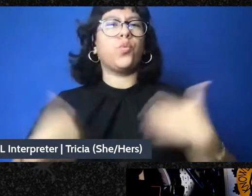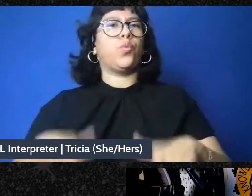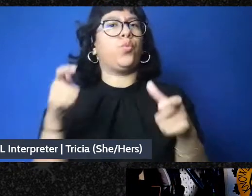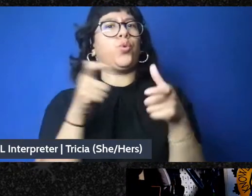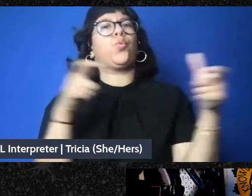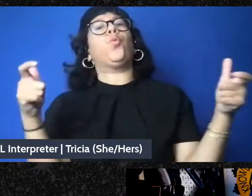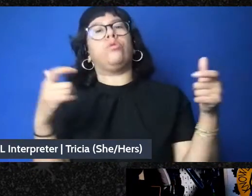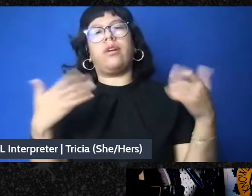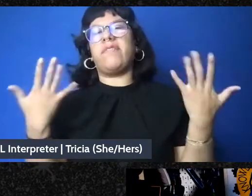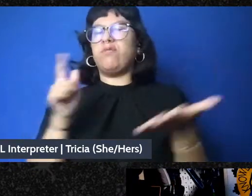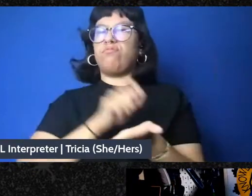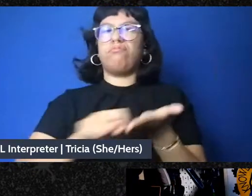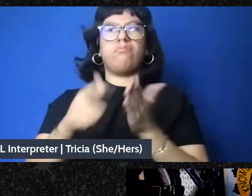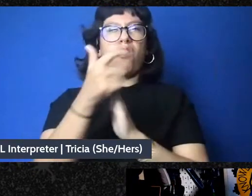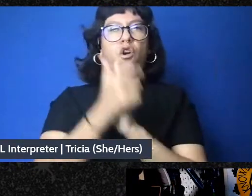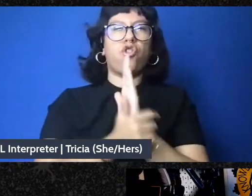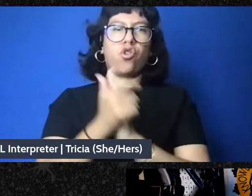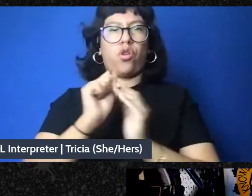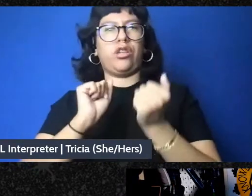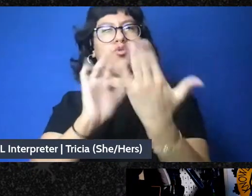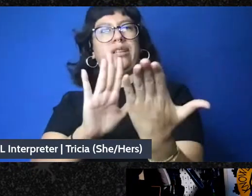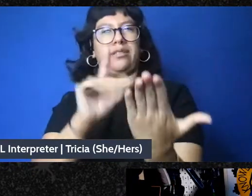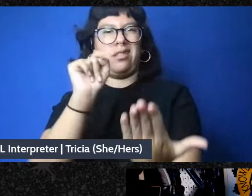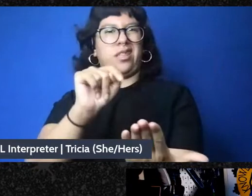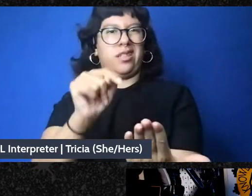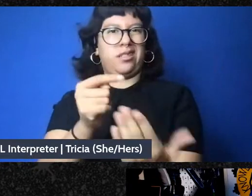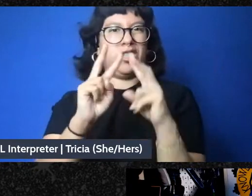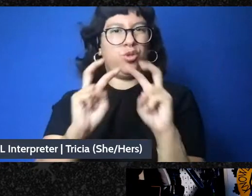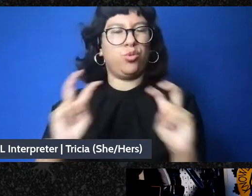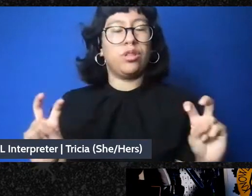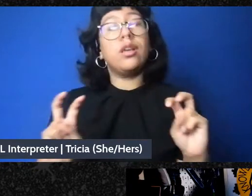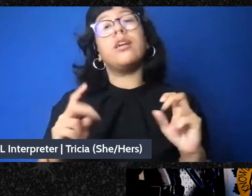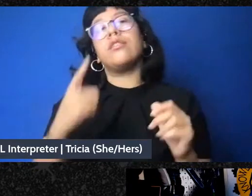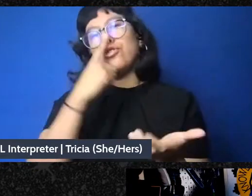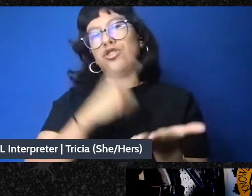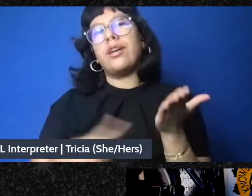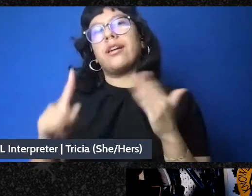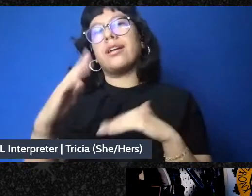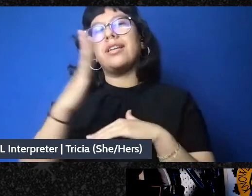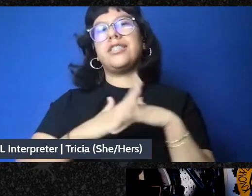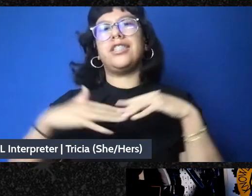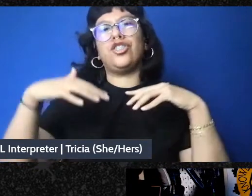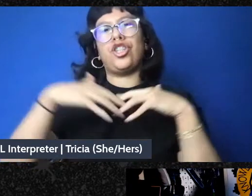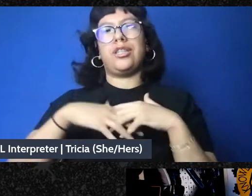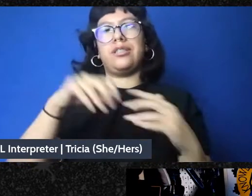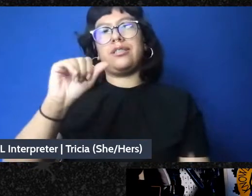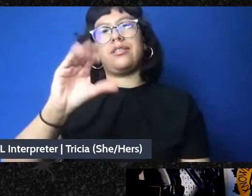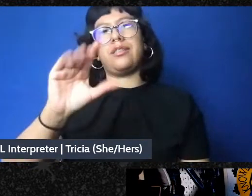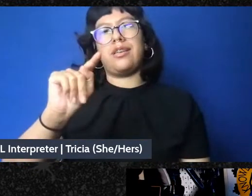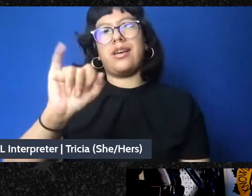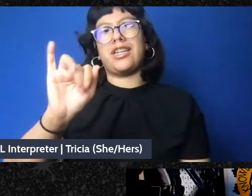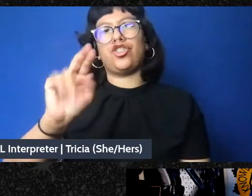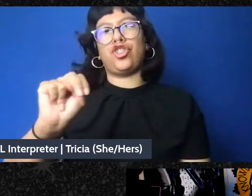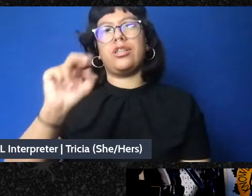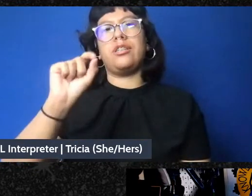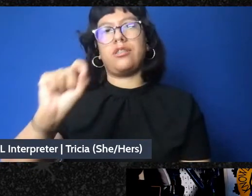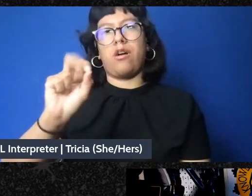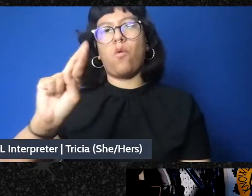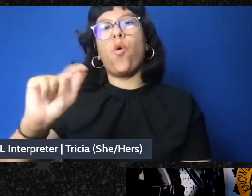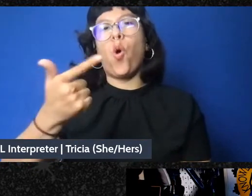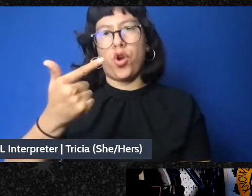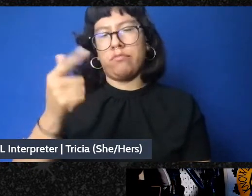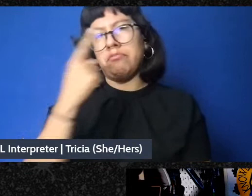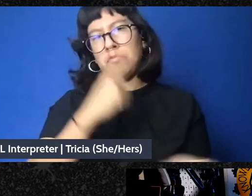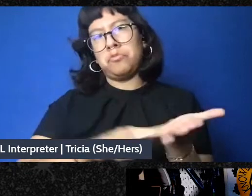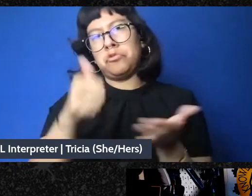addressing this and it's posted on our website, indigenousaction.org. But I have to approach the question first from the